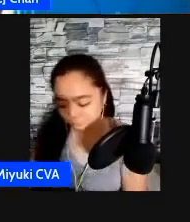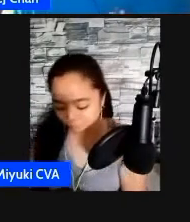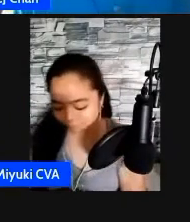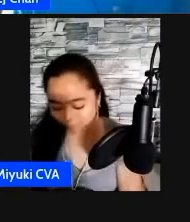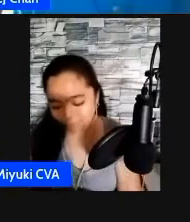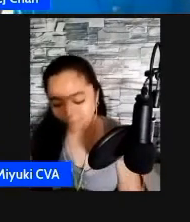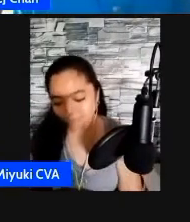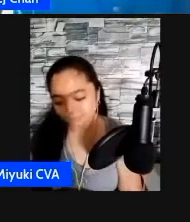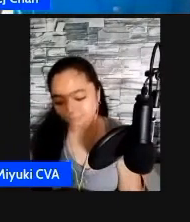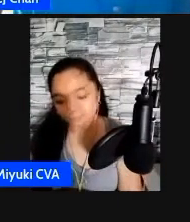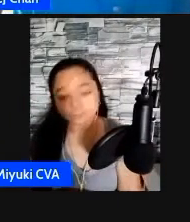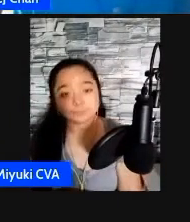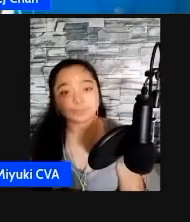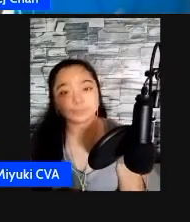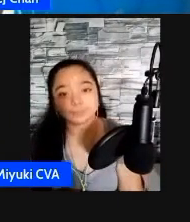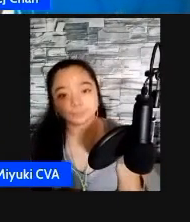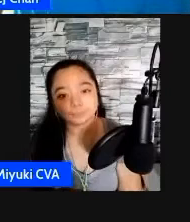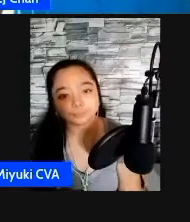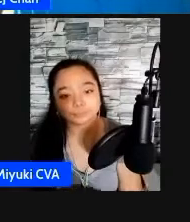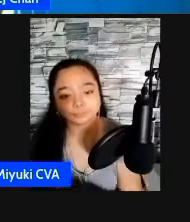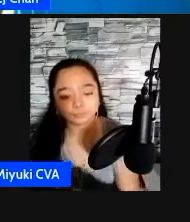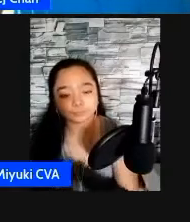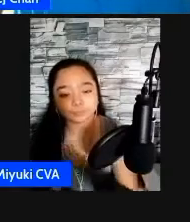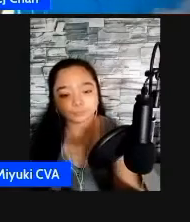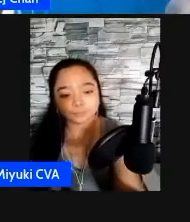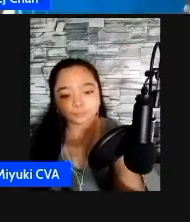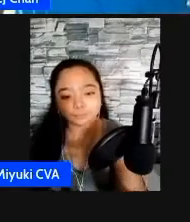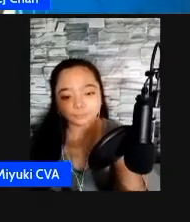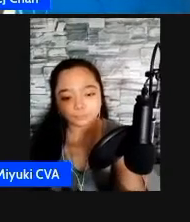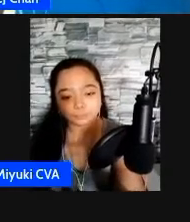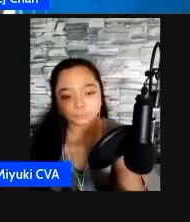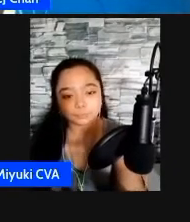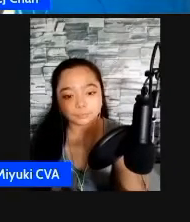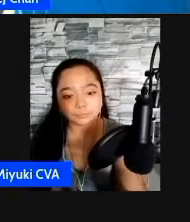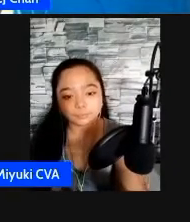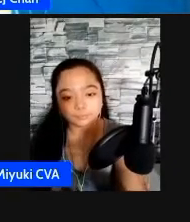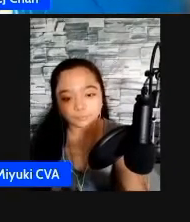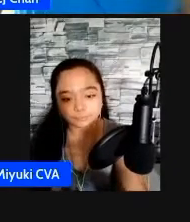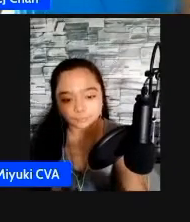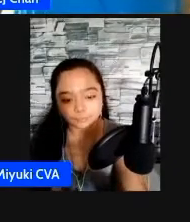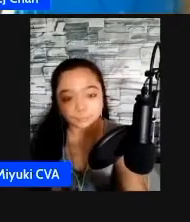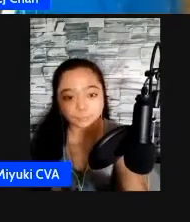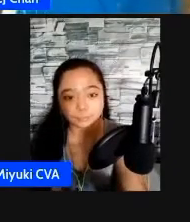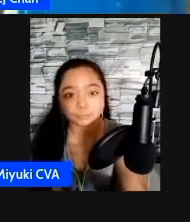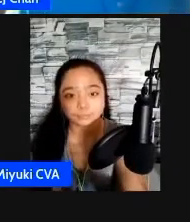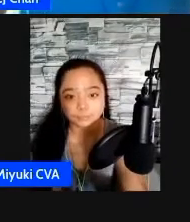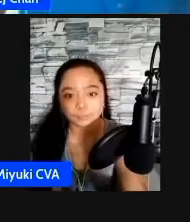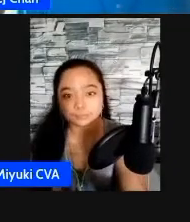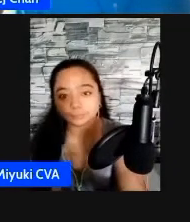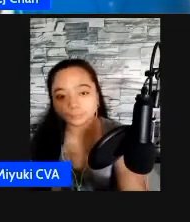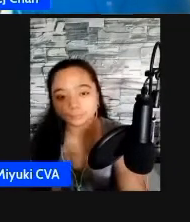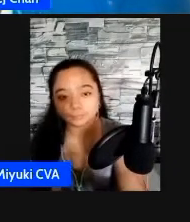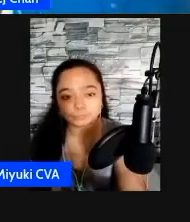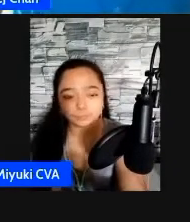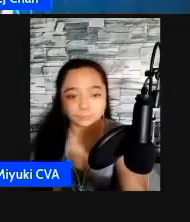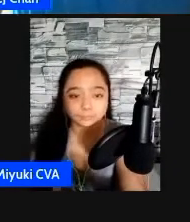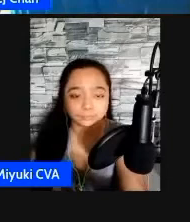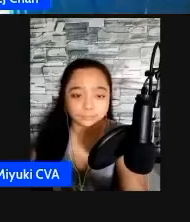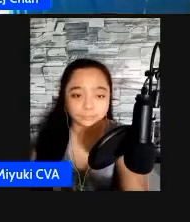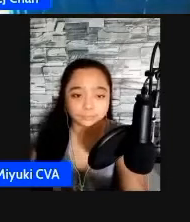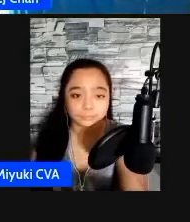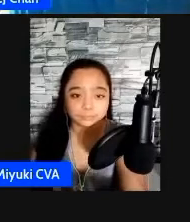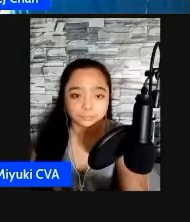thank you um henry and derek for your wonderful video so as we wait for